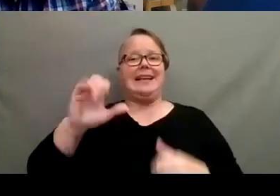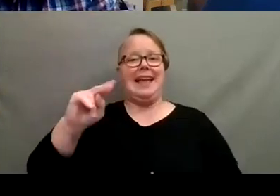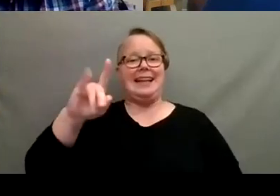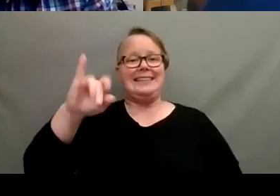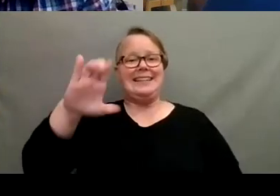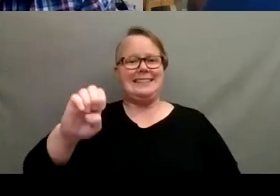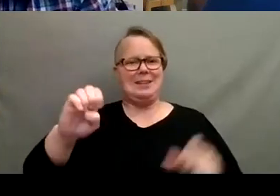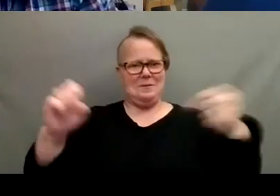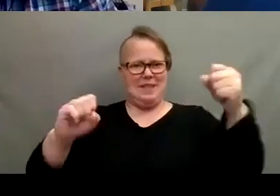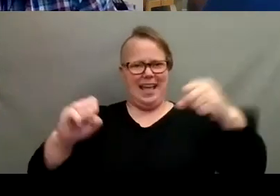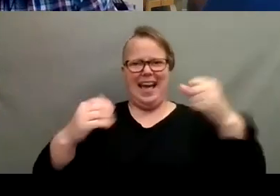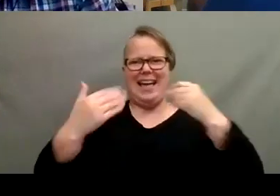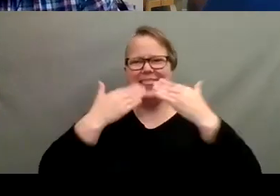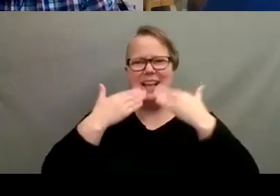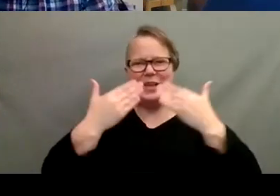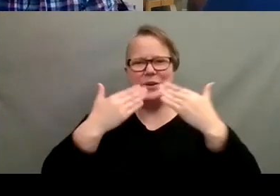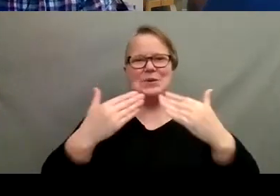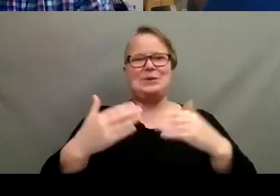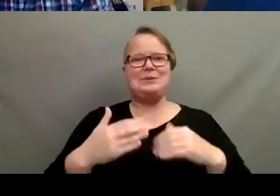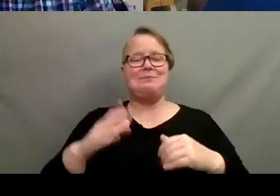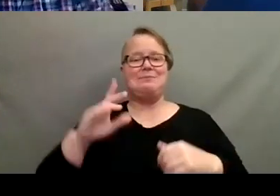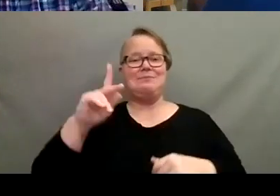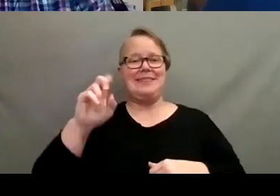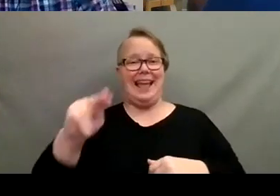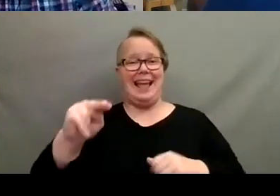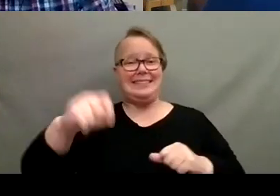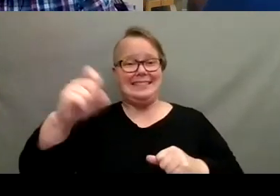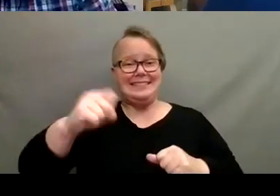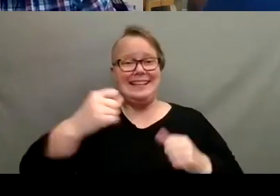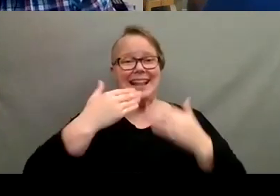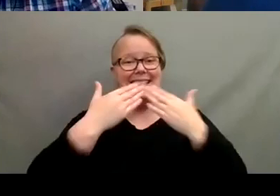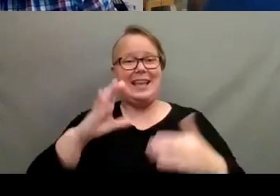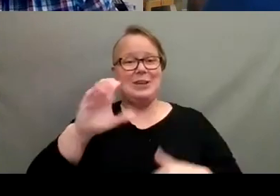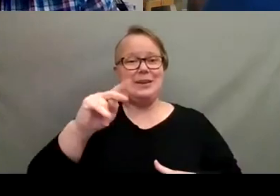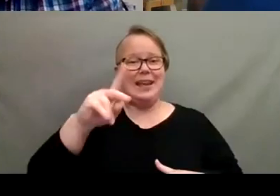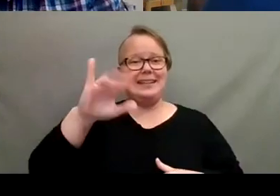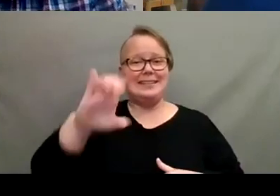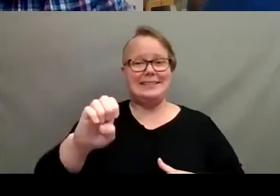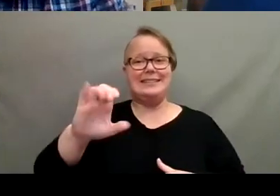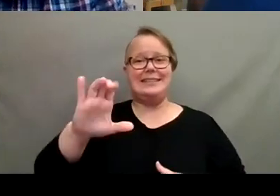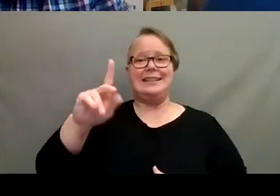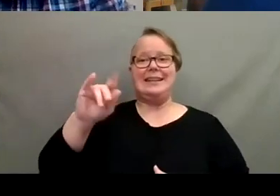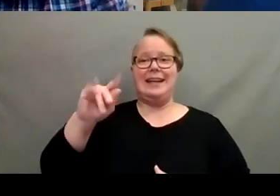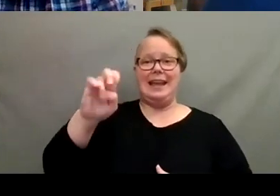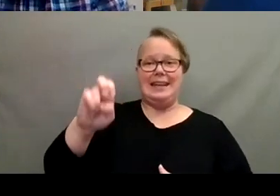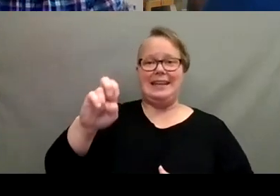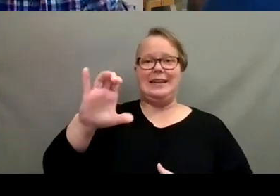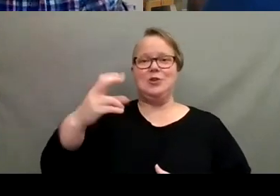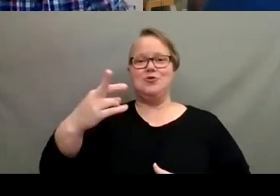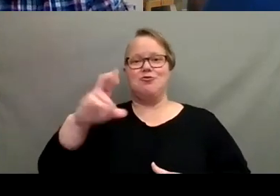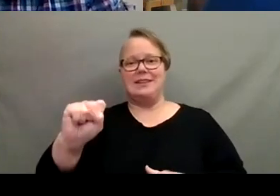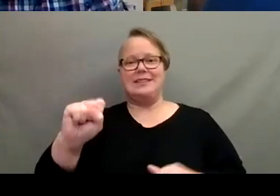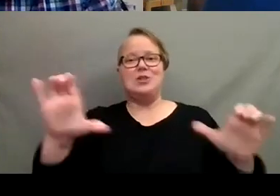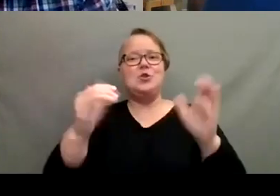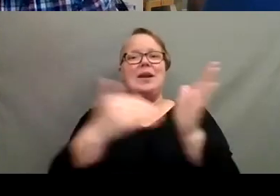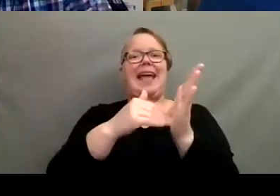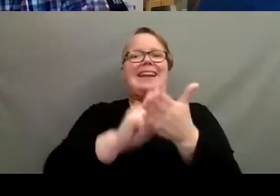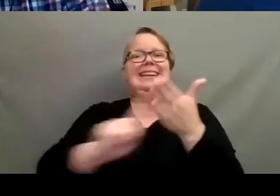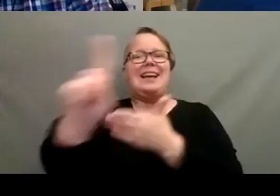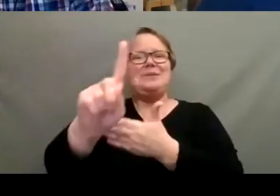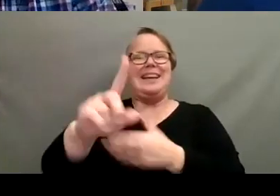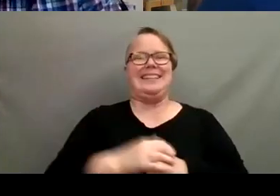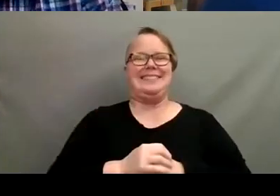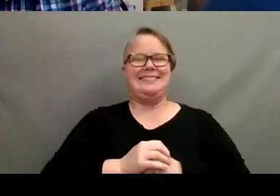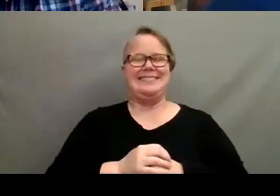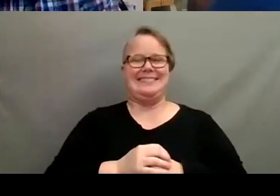Yeah, thank you, guys. Yes. Thank you, Candace, Katie, Chris. Let's do this next week. Yes,